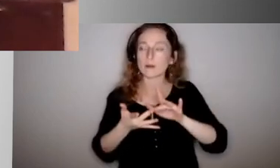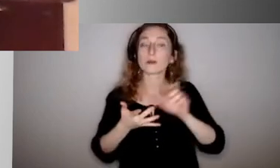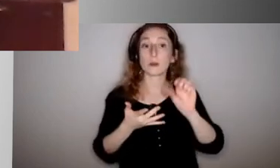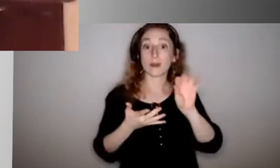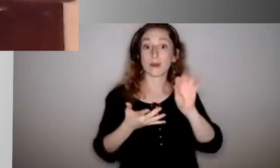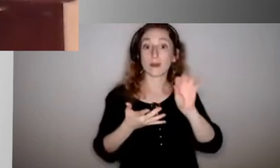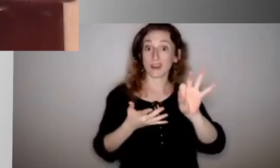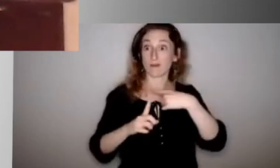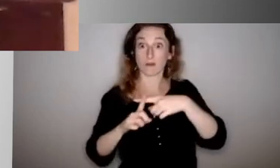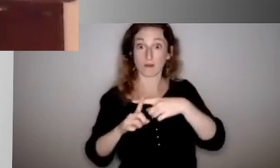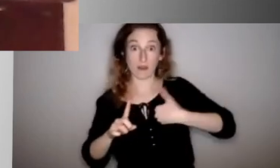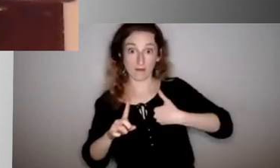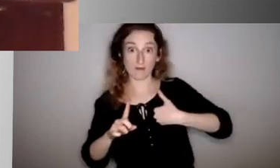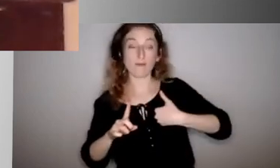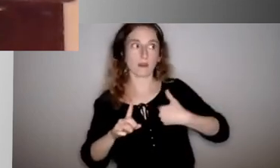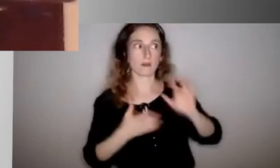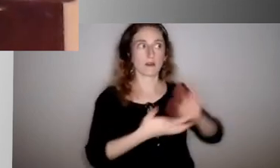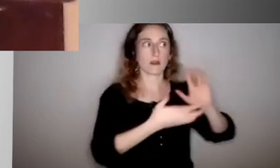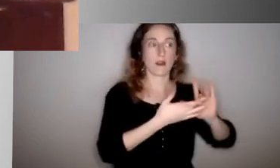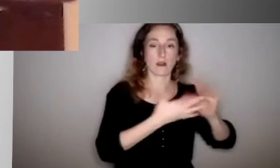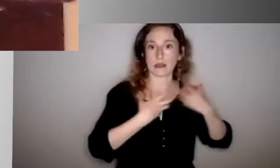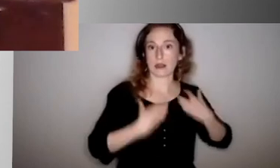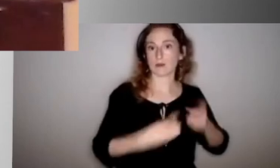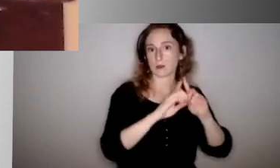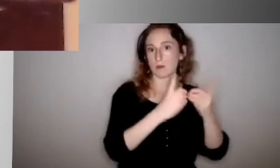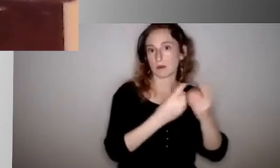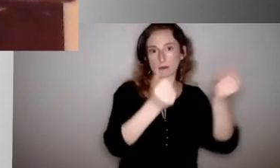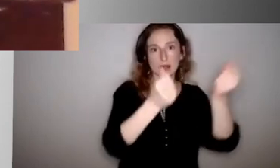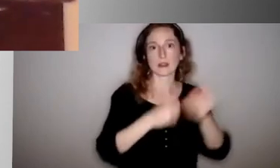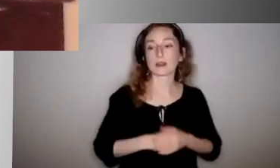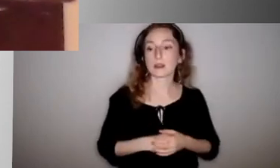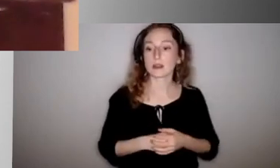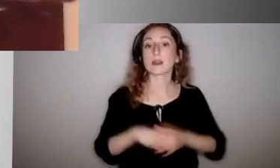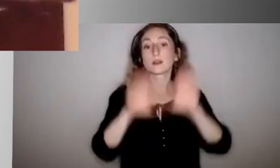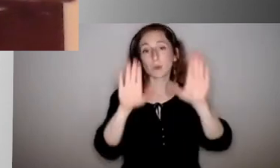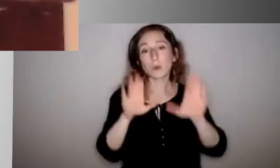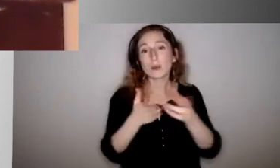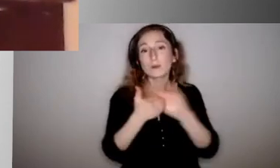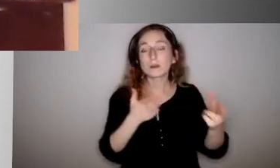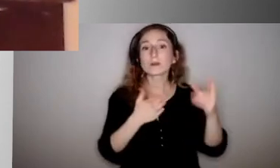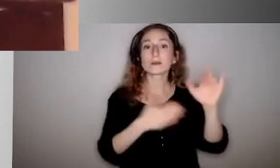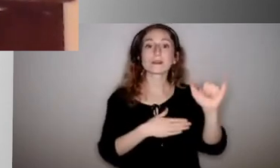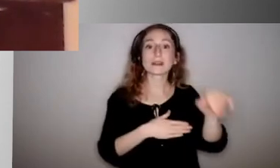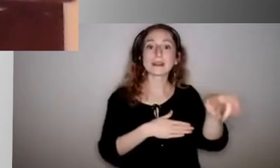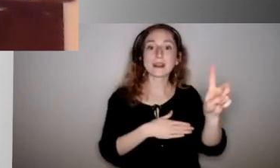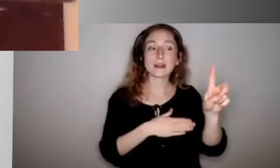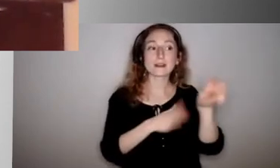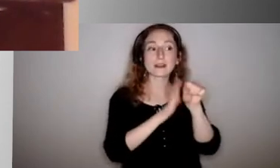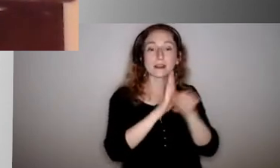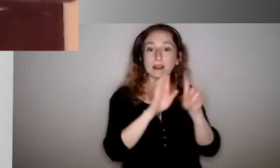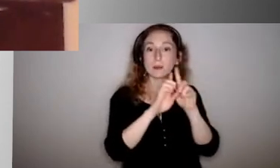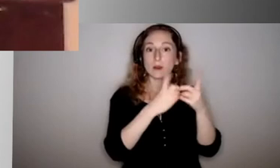There is a great resource on the Indiana, and probably the best one that we've, we've come across. The Indiana State Department of Health has a great parent